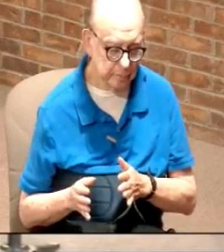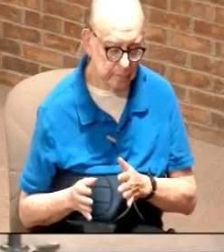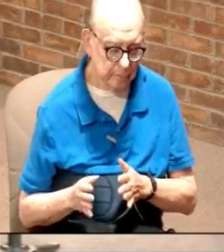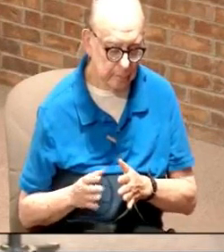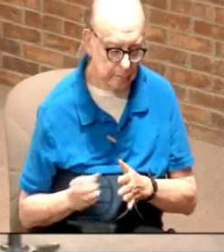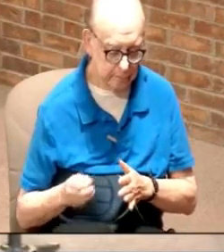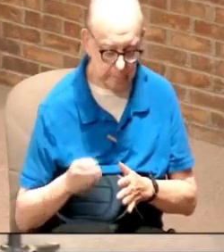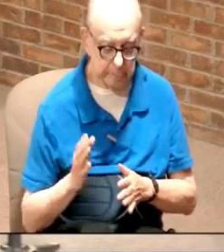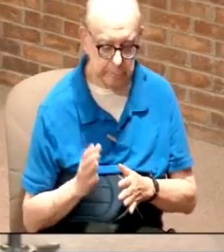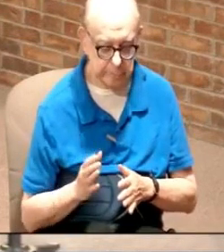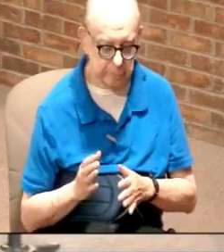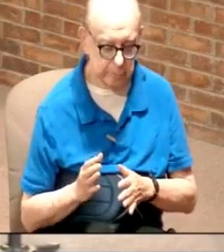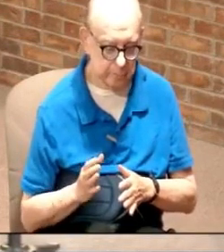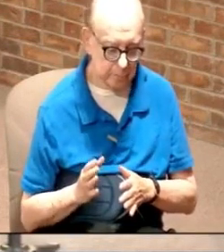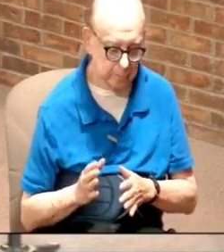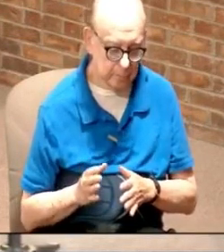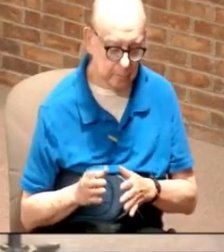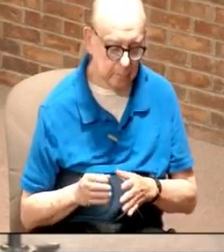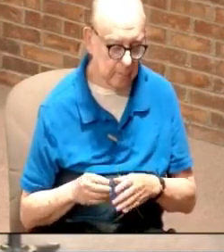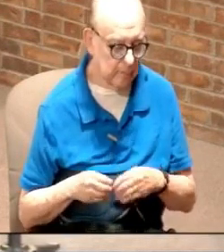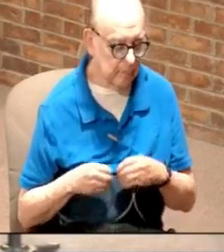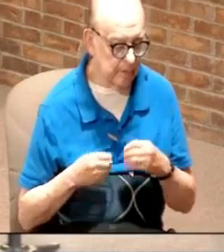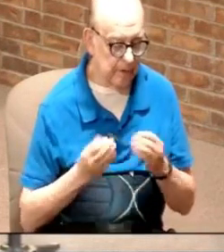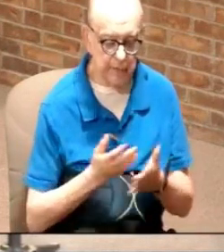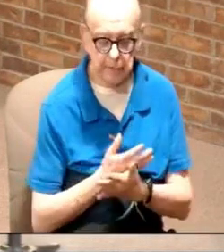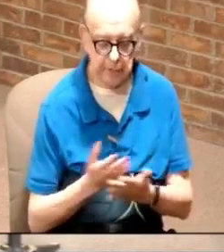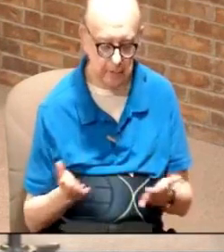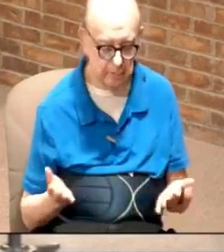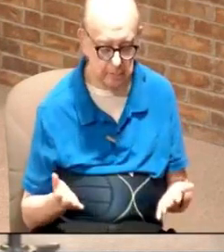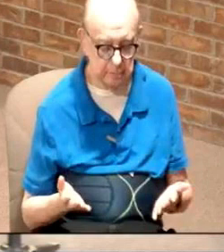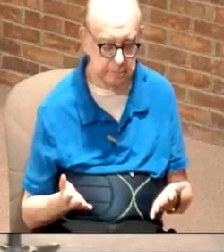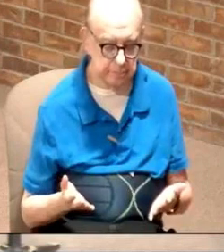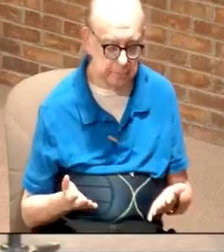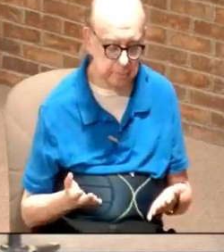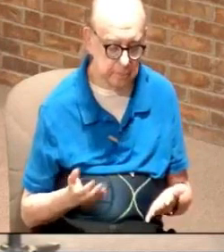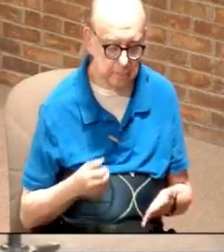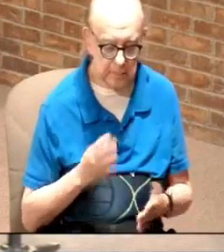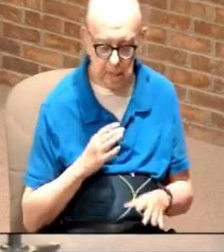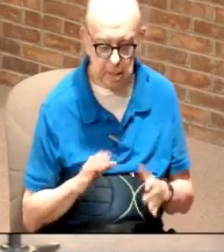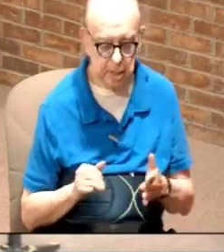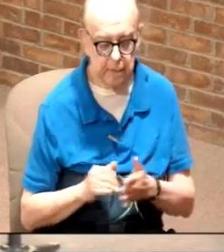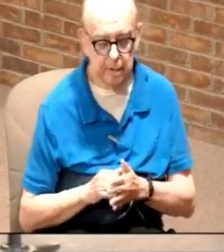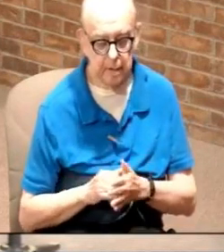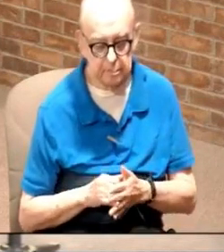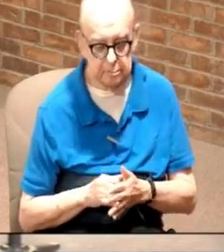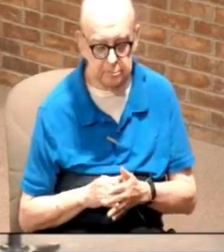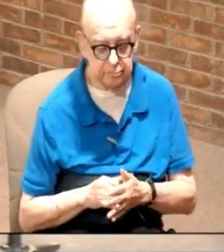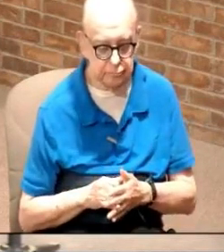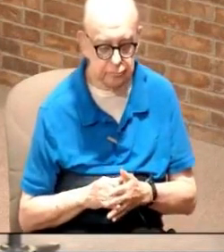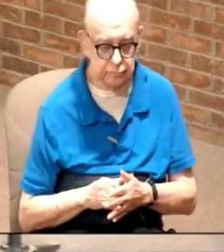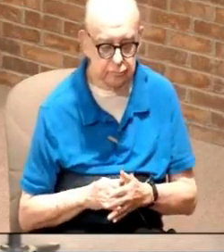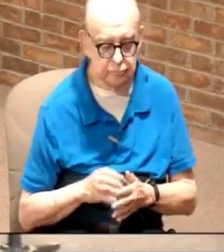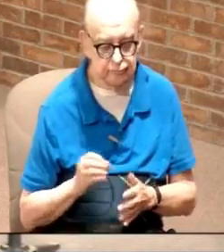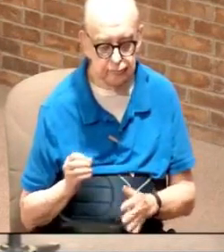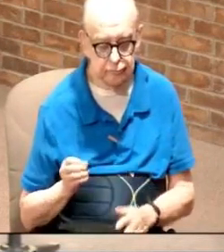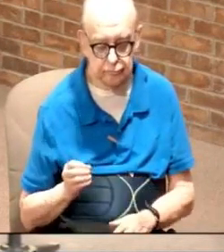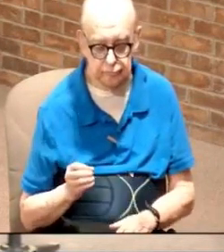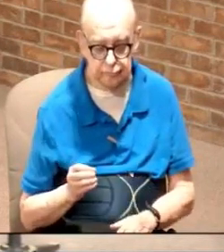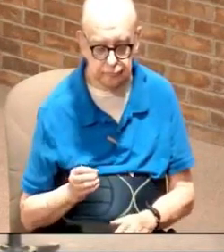and God laid them all out and he did this okay so